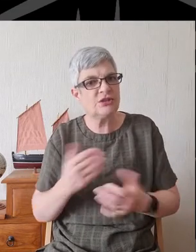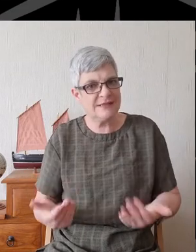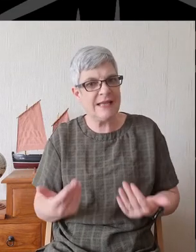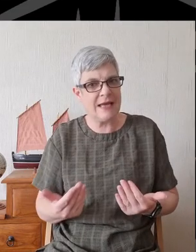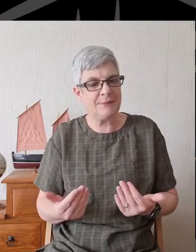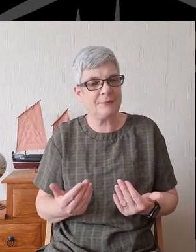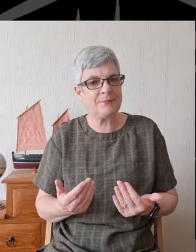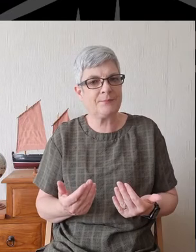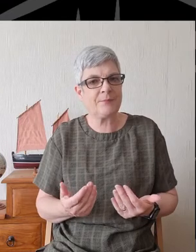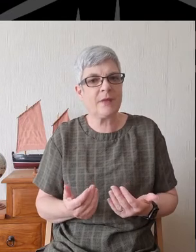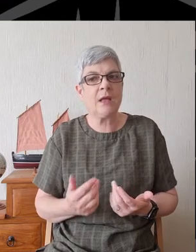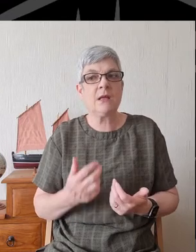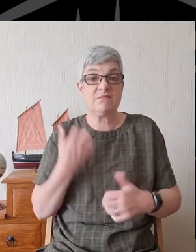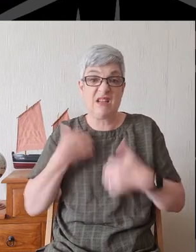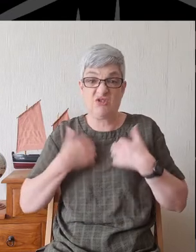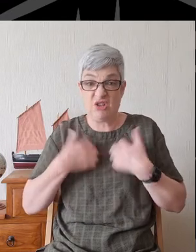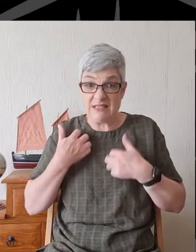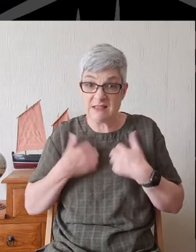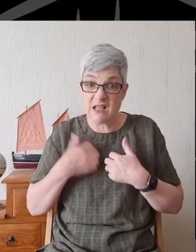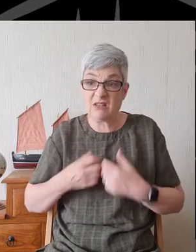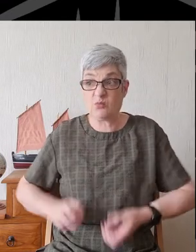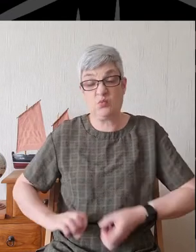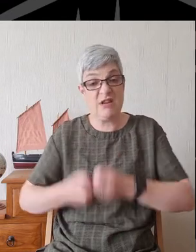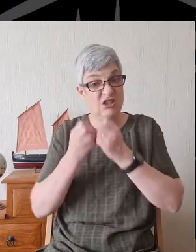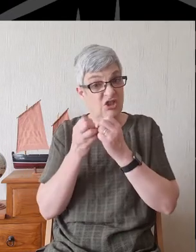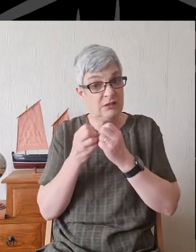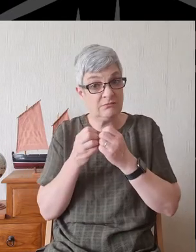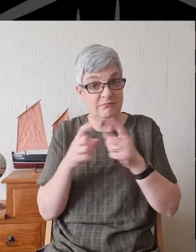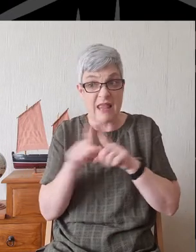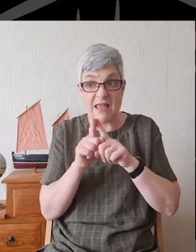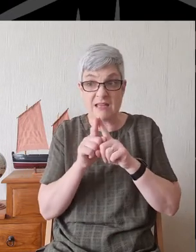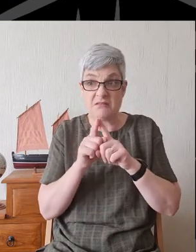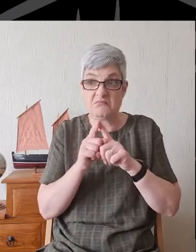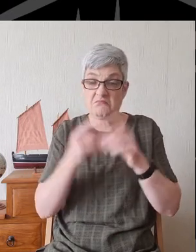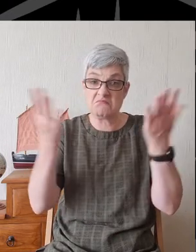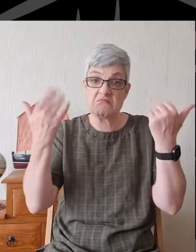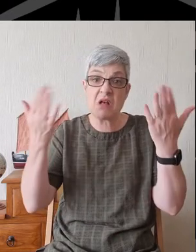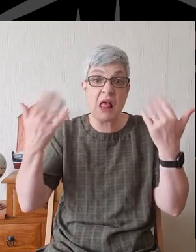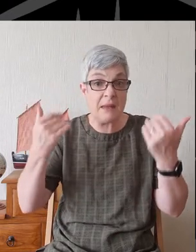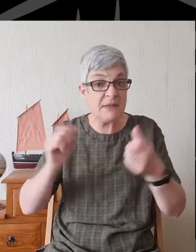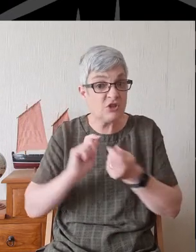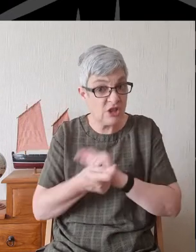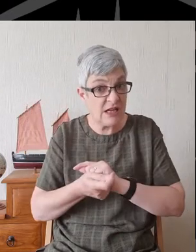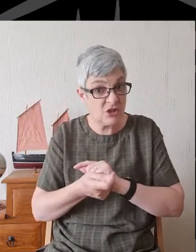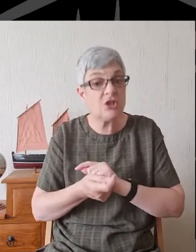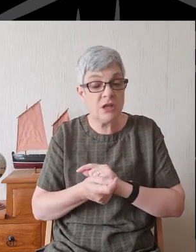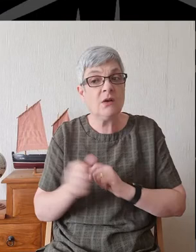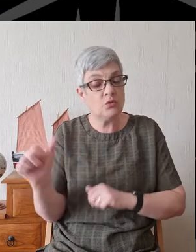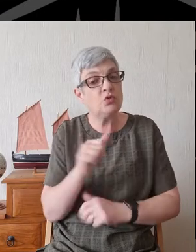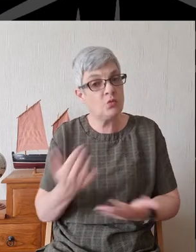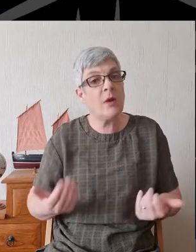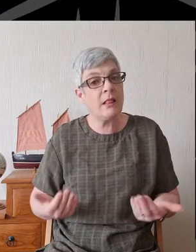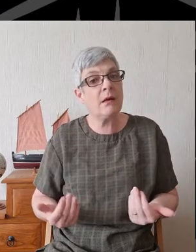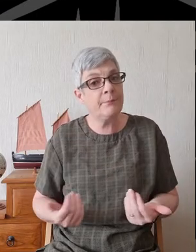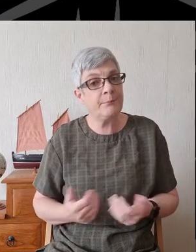A greater interest in creation in matters like climate change are to be welcomed in the church. But